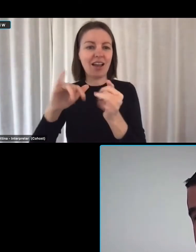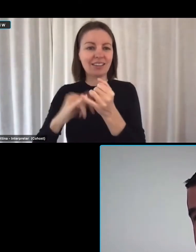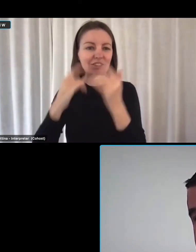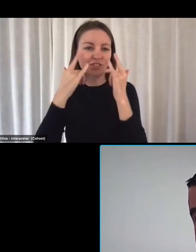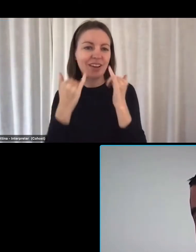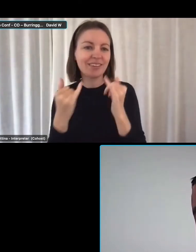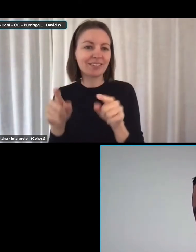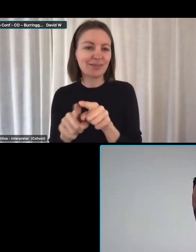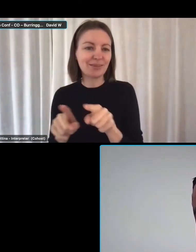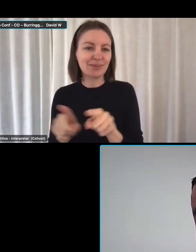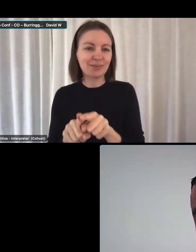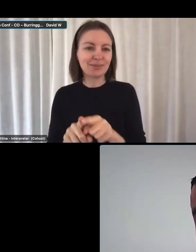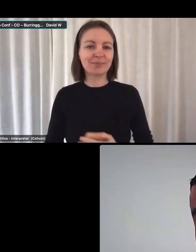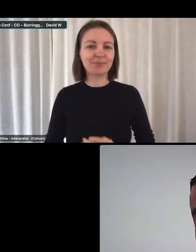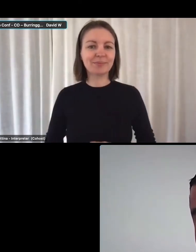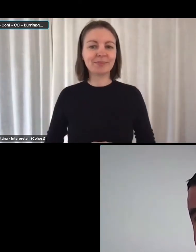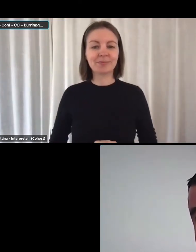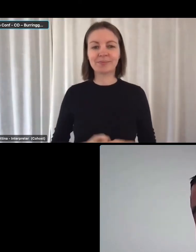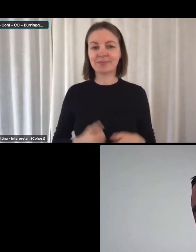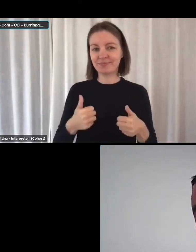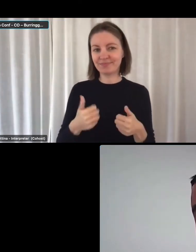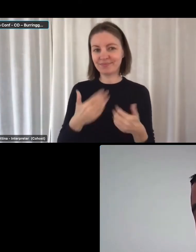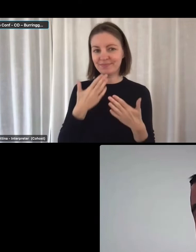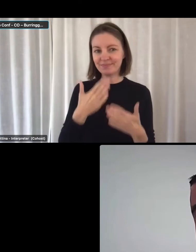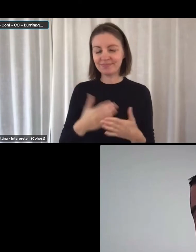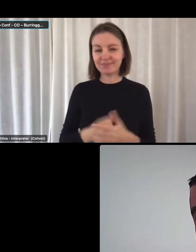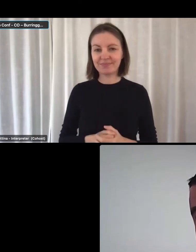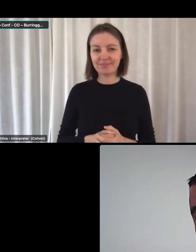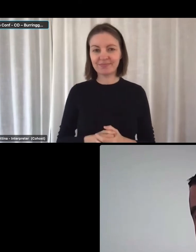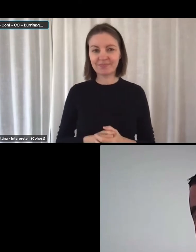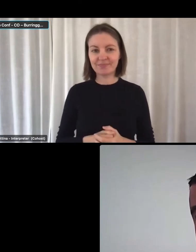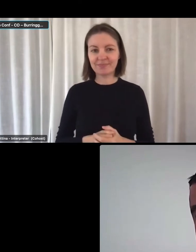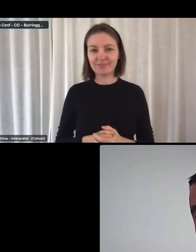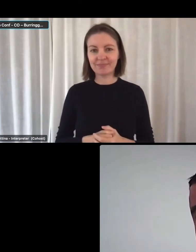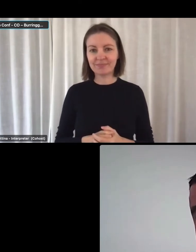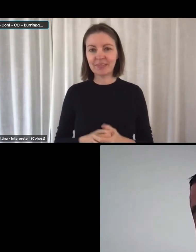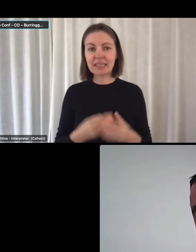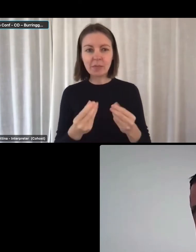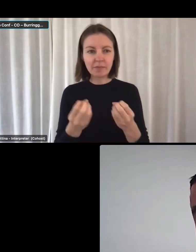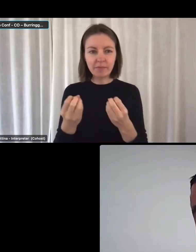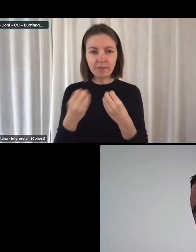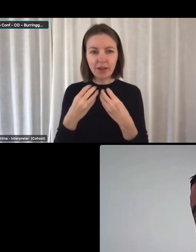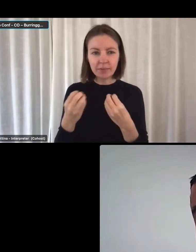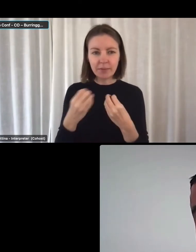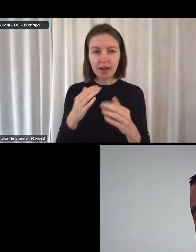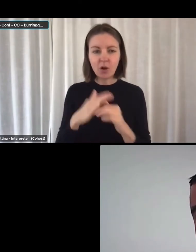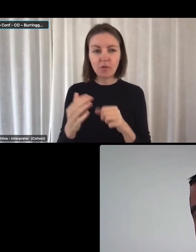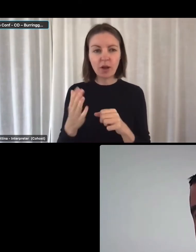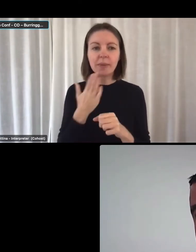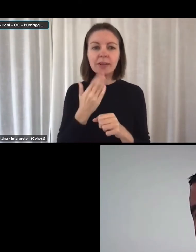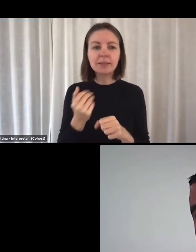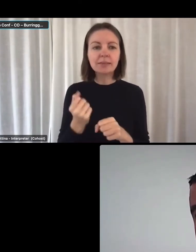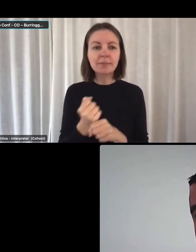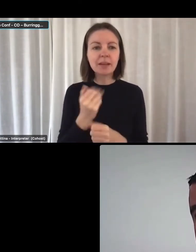Great. Thanks, David. And I think we've got some feedback about making sure that